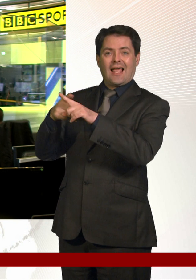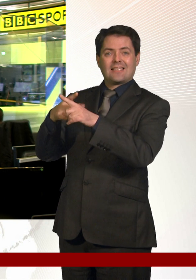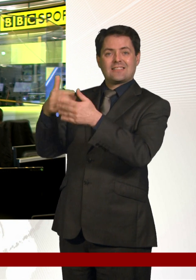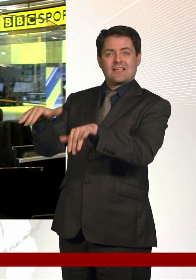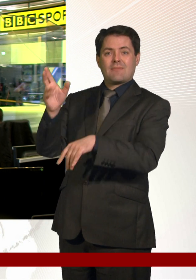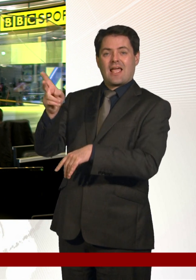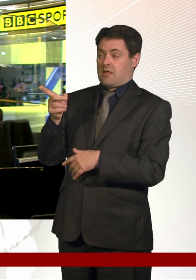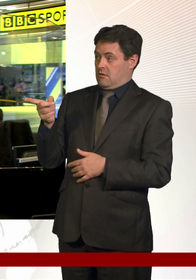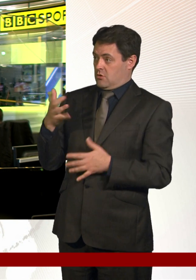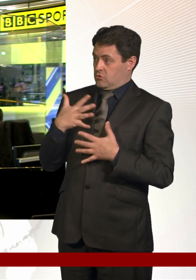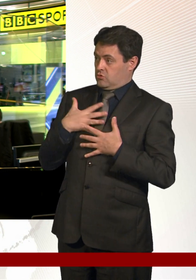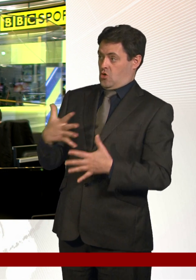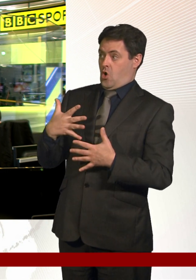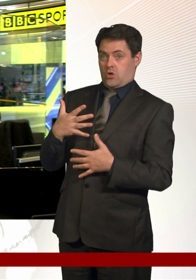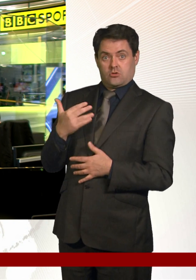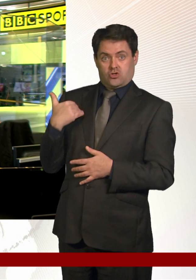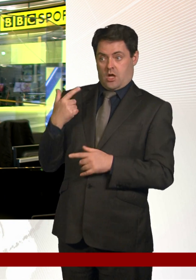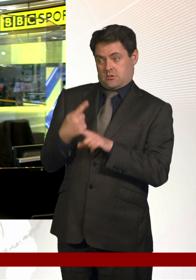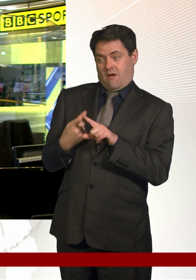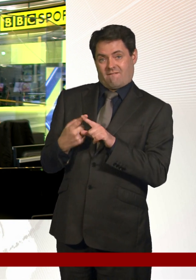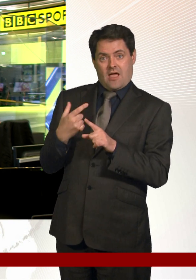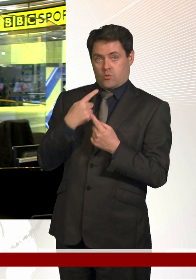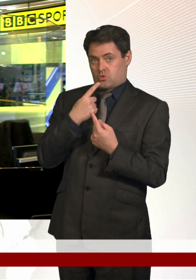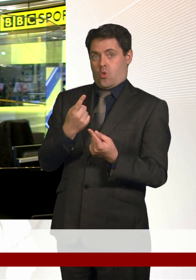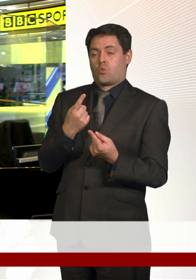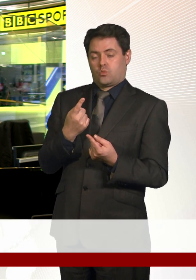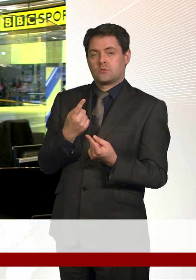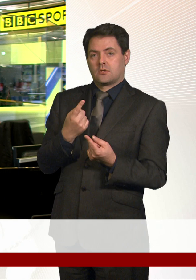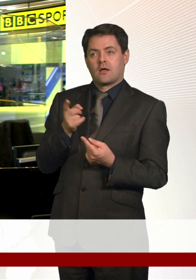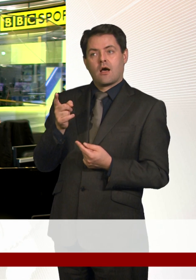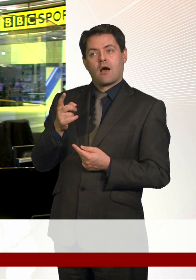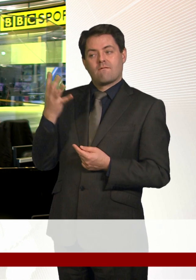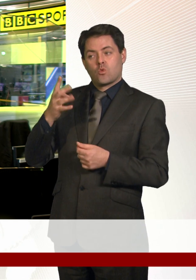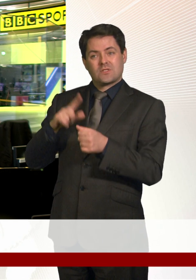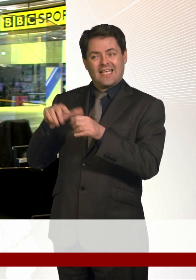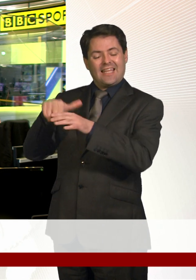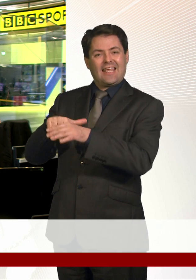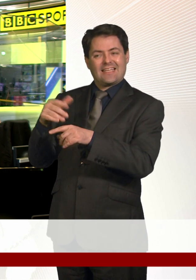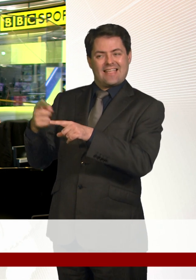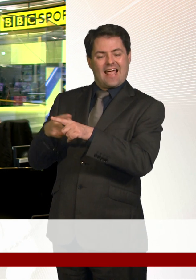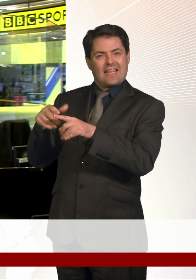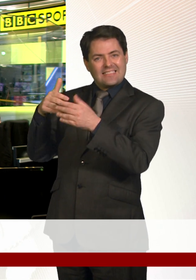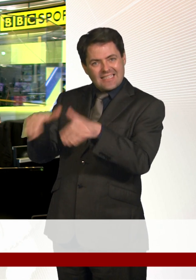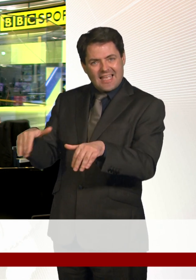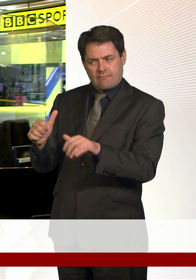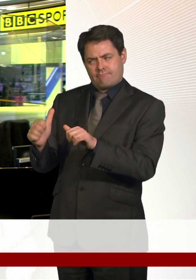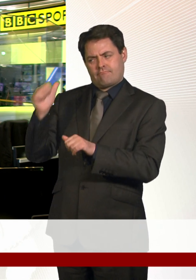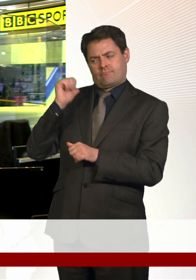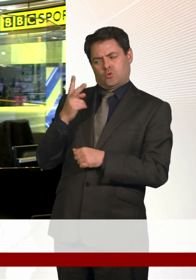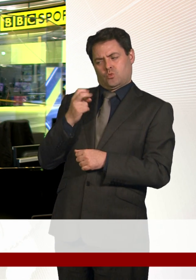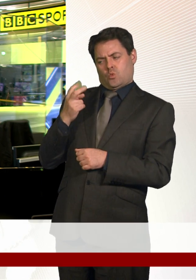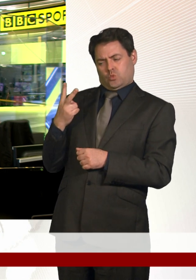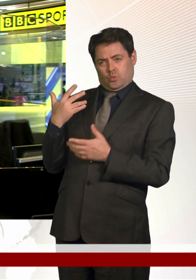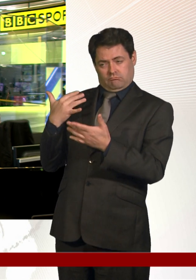news. Actually, we've received within the last half an hour, Wayne Rooney's 14-year international career stretching back to 2002